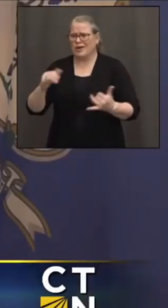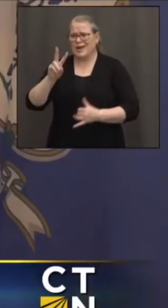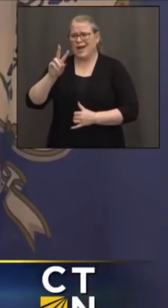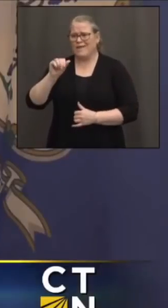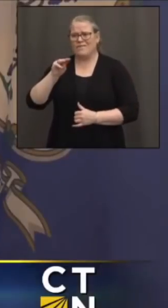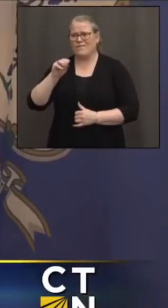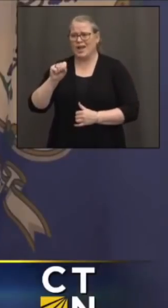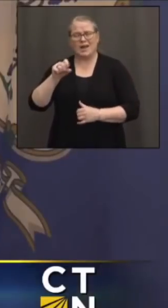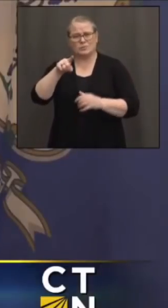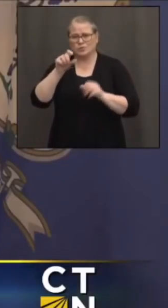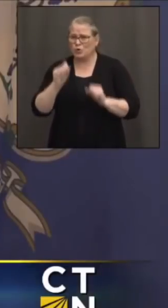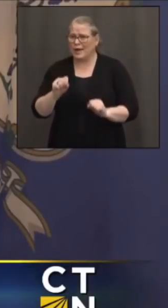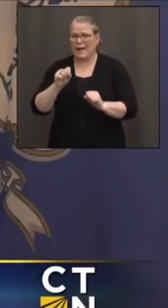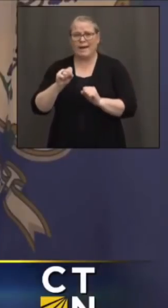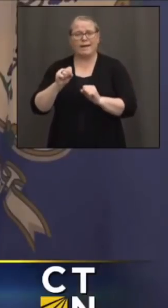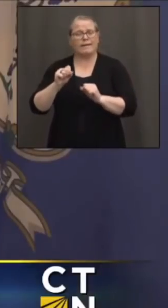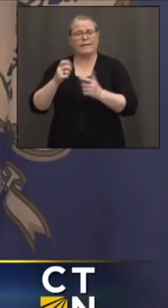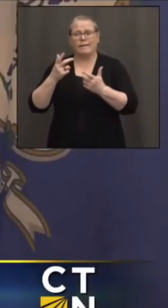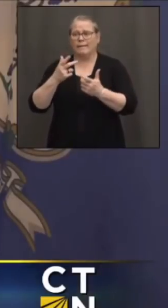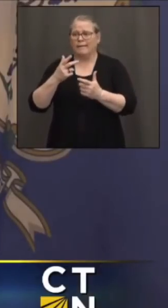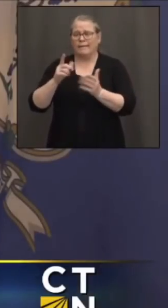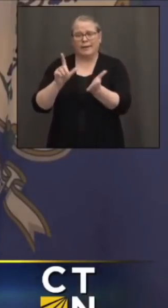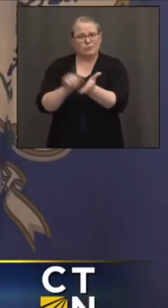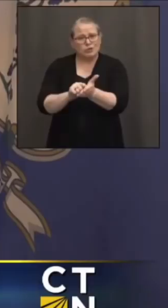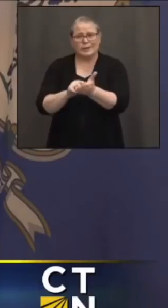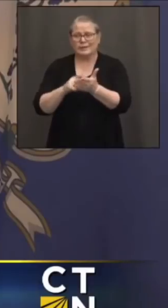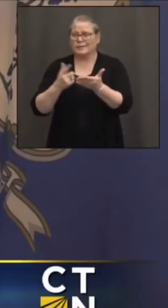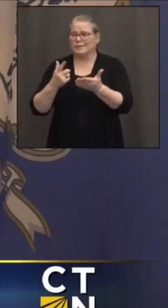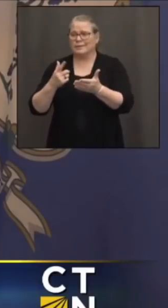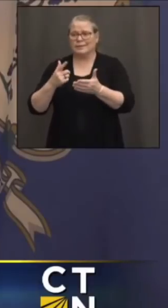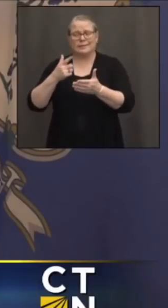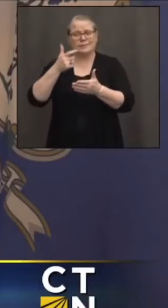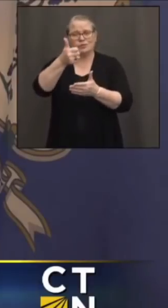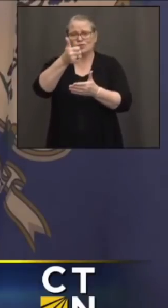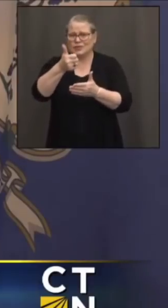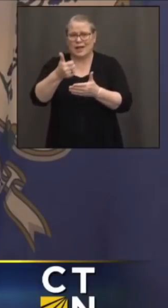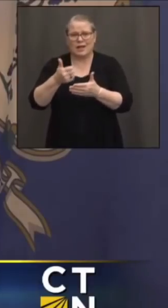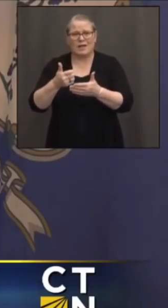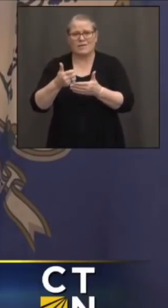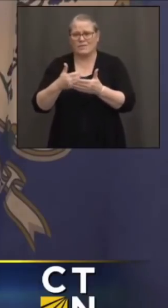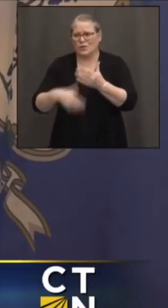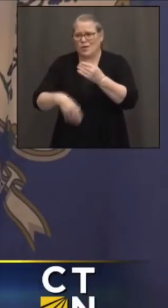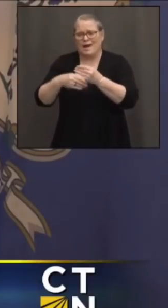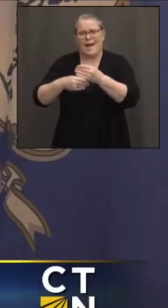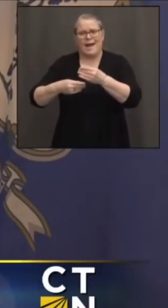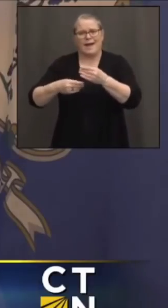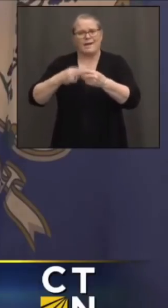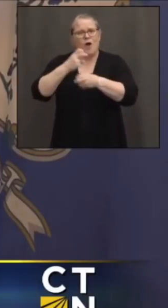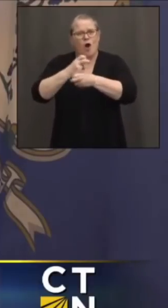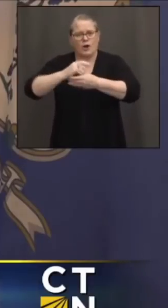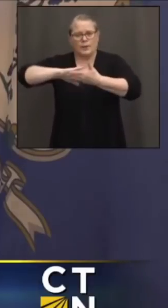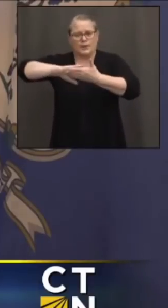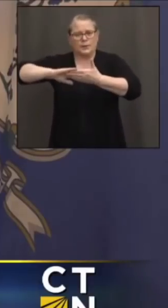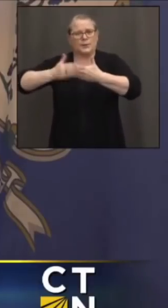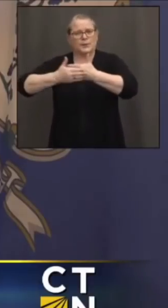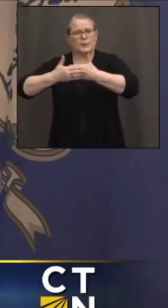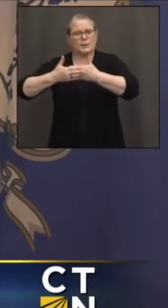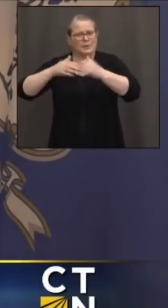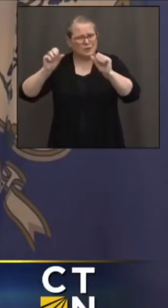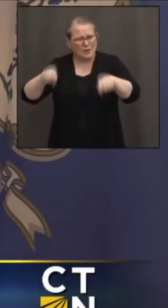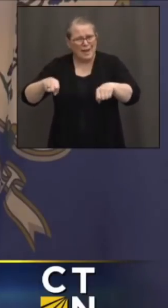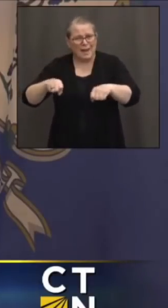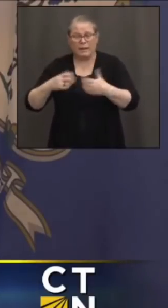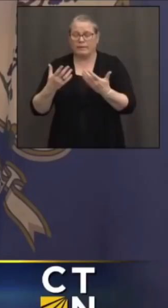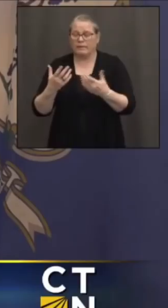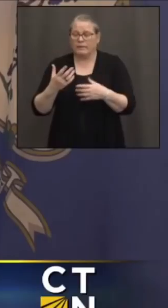get proof. You can get that laminated. You can do that yourself. Whether we as the state want to step in and do that